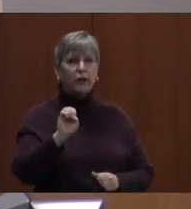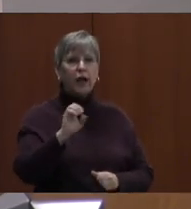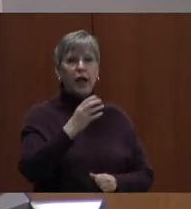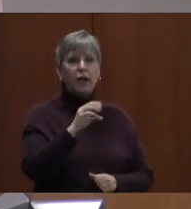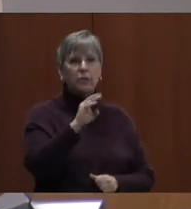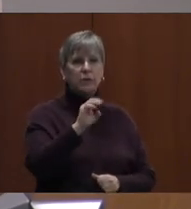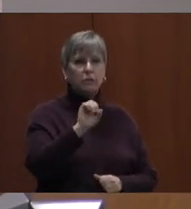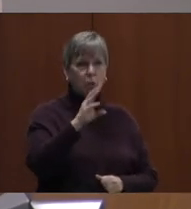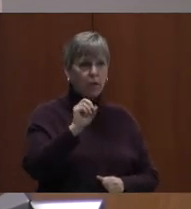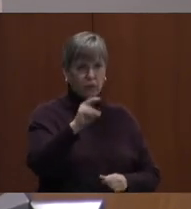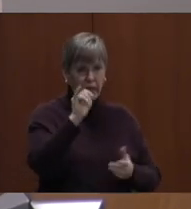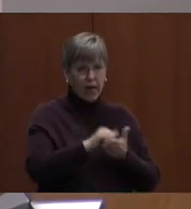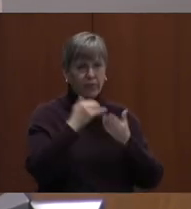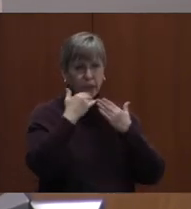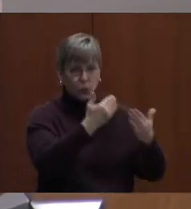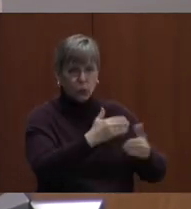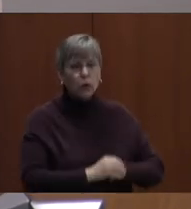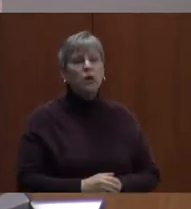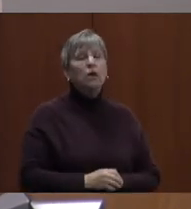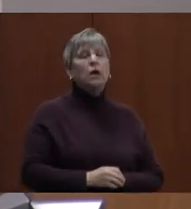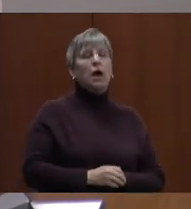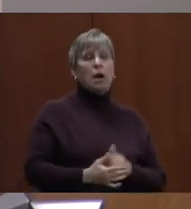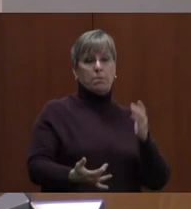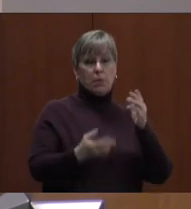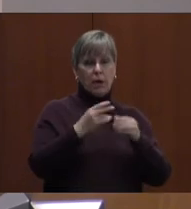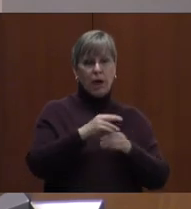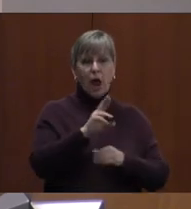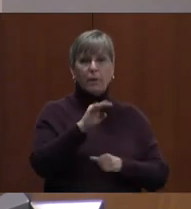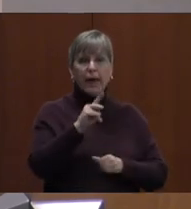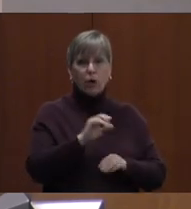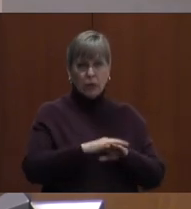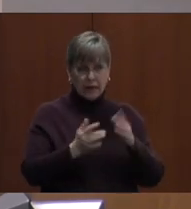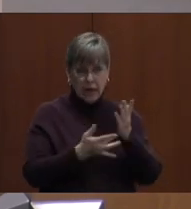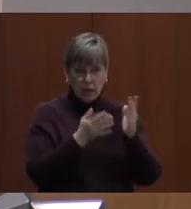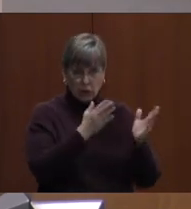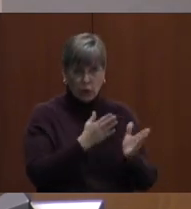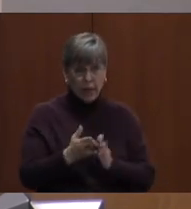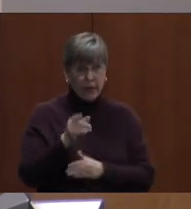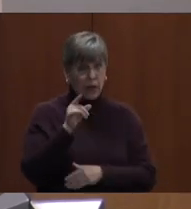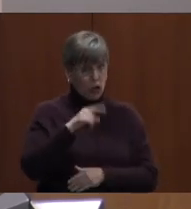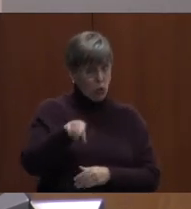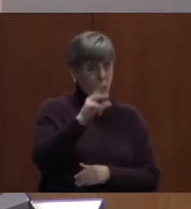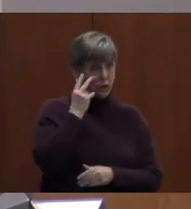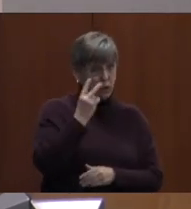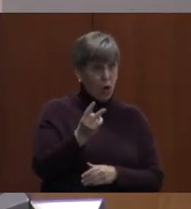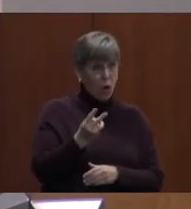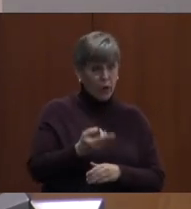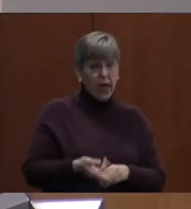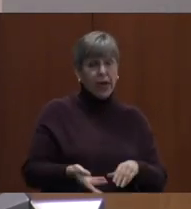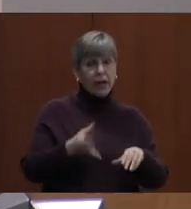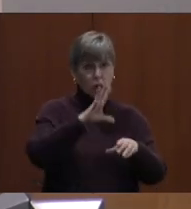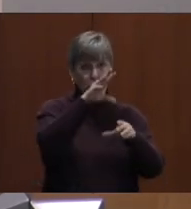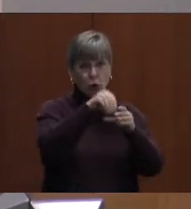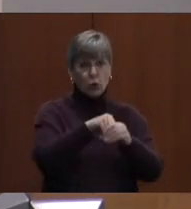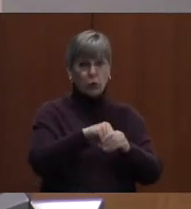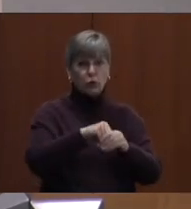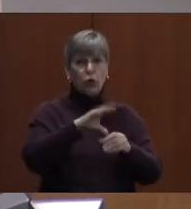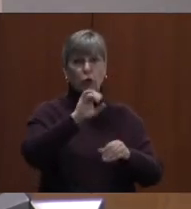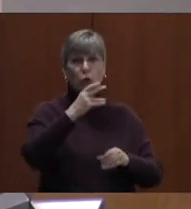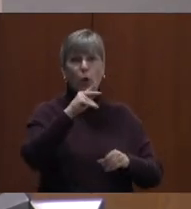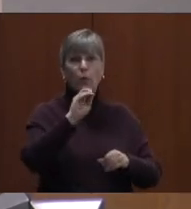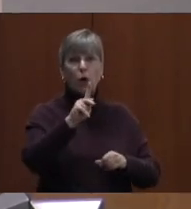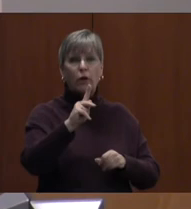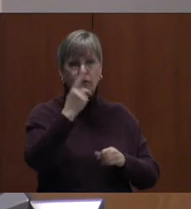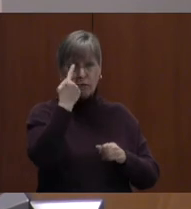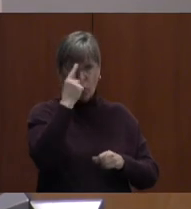that. An update on our technology plan, which you saw, which includes Chromebooks for our youngest learners, and we'll